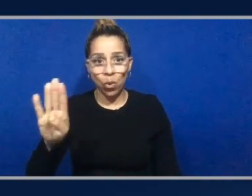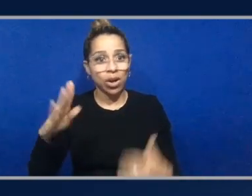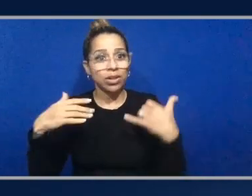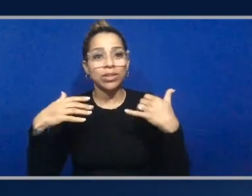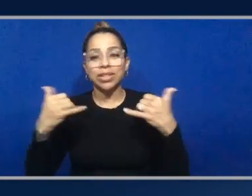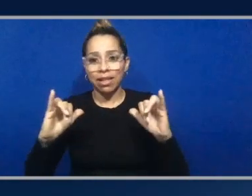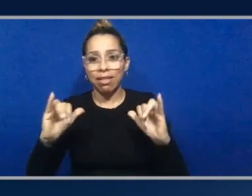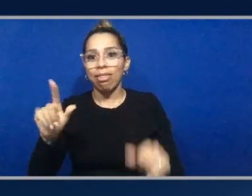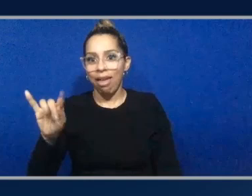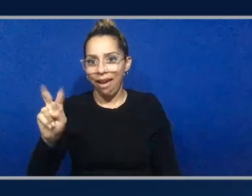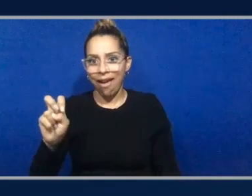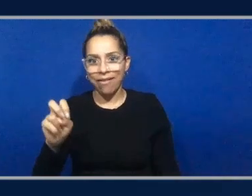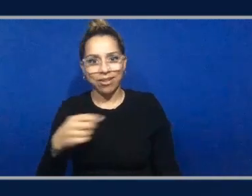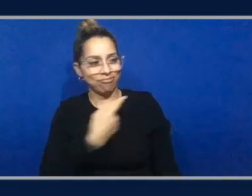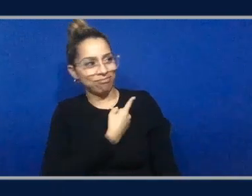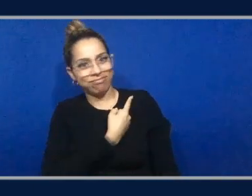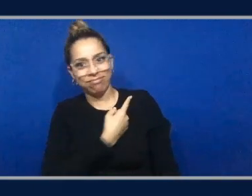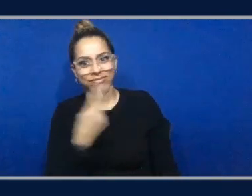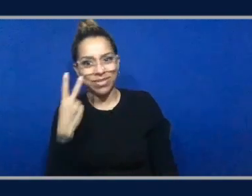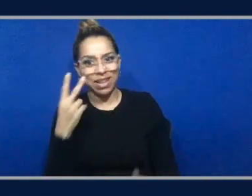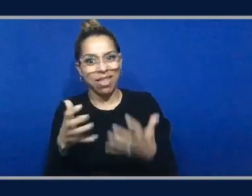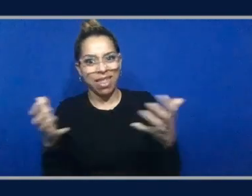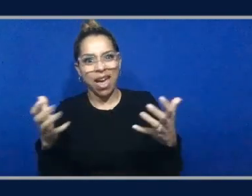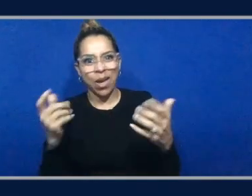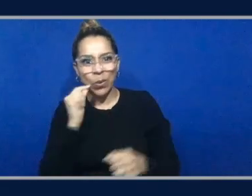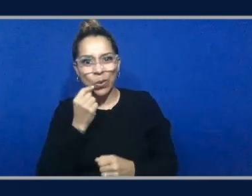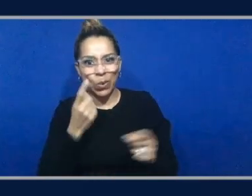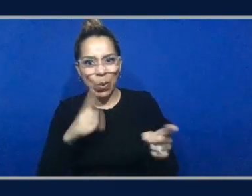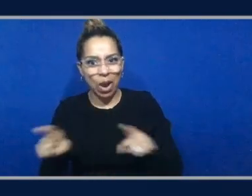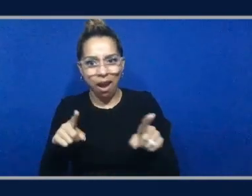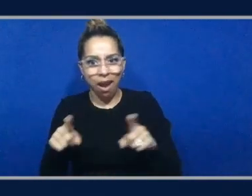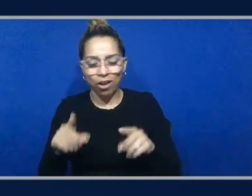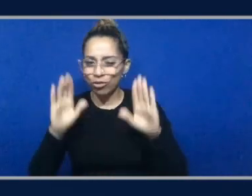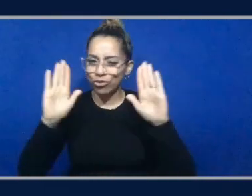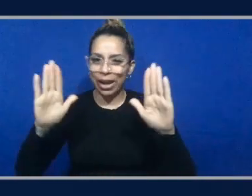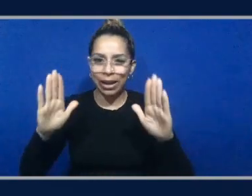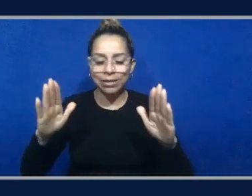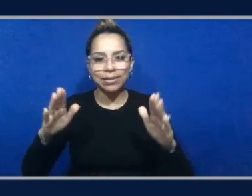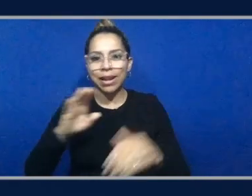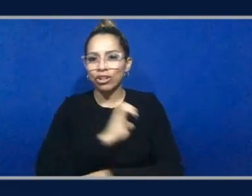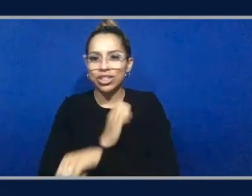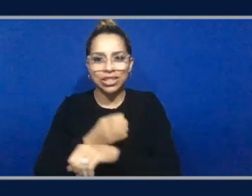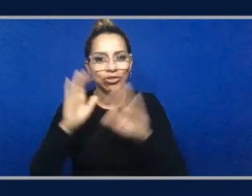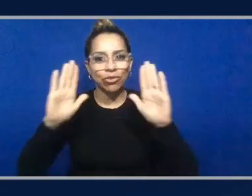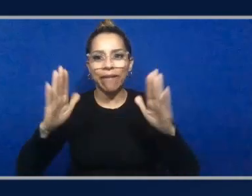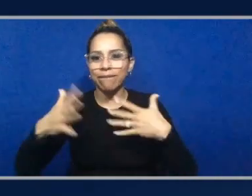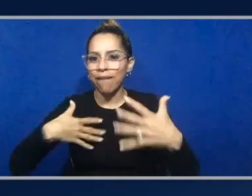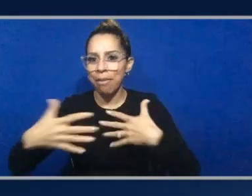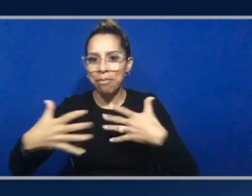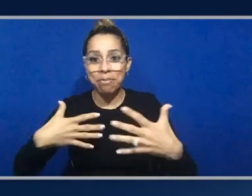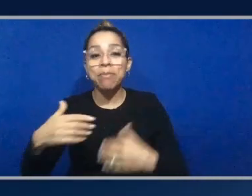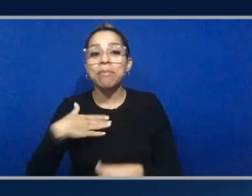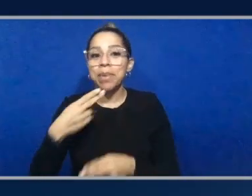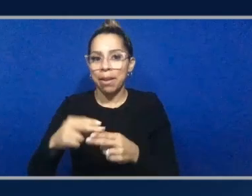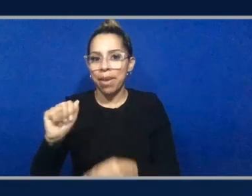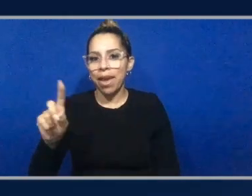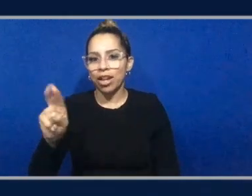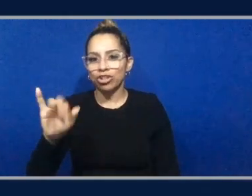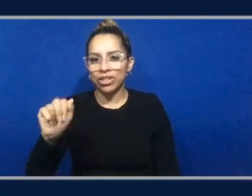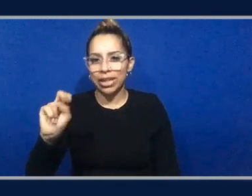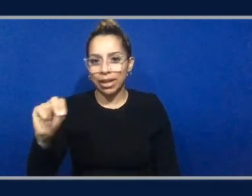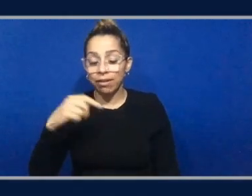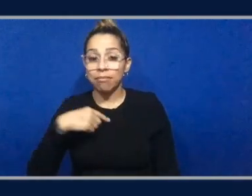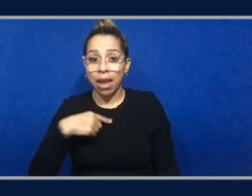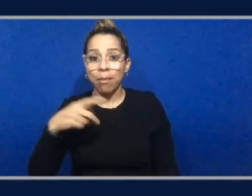can see over my shoulder. We've got a lot of cool stuff going on. Great energy, great vibe. My name is Adrian San Miguel. I'm a Principal Partner Enterprise Architect here at AWS,